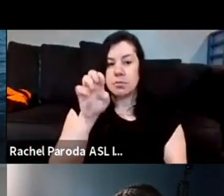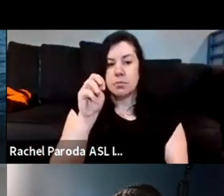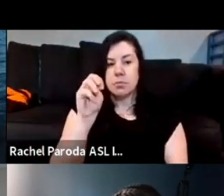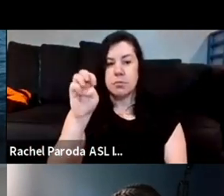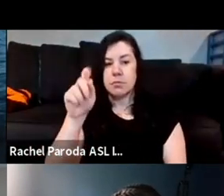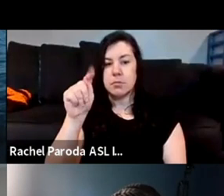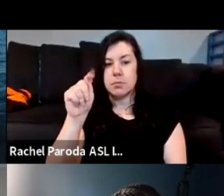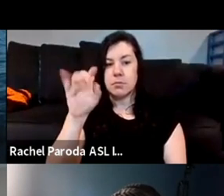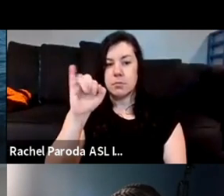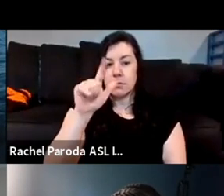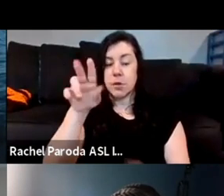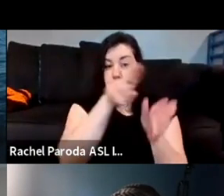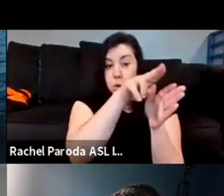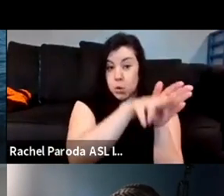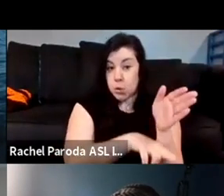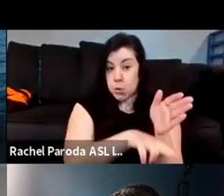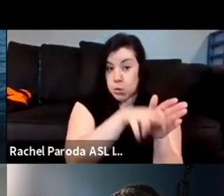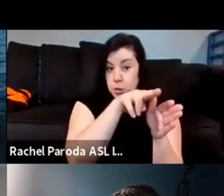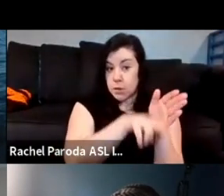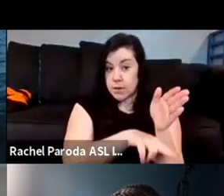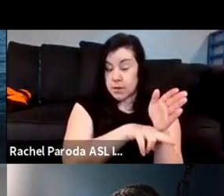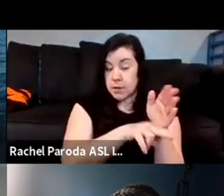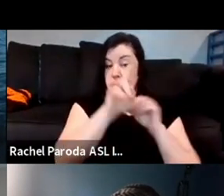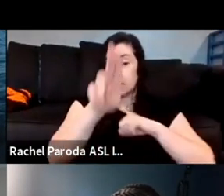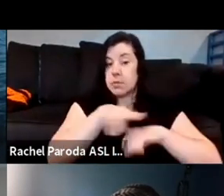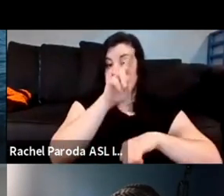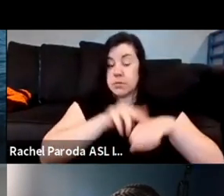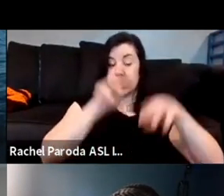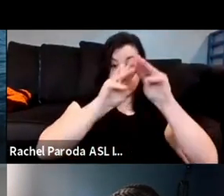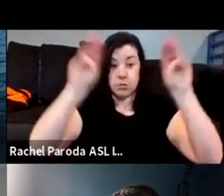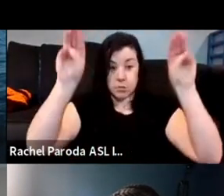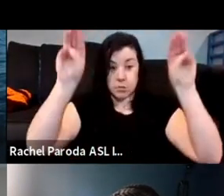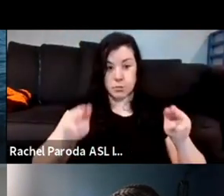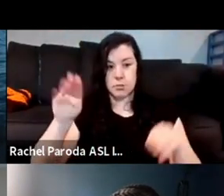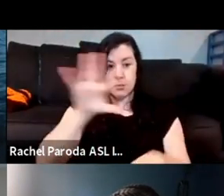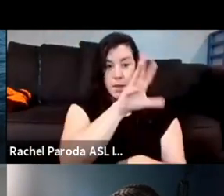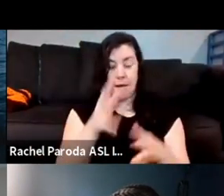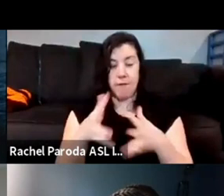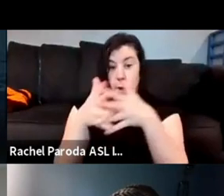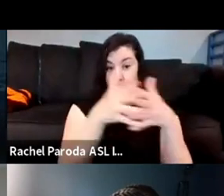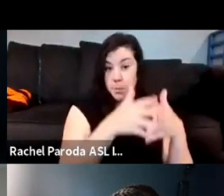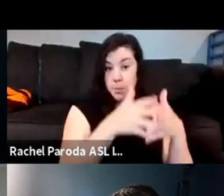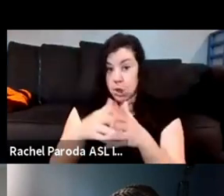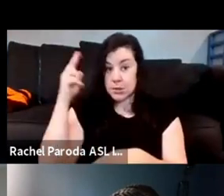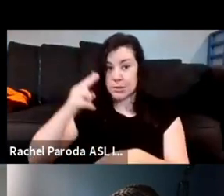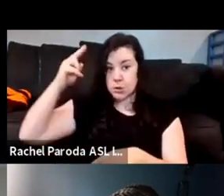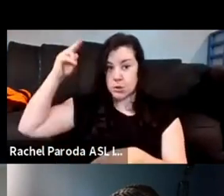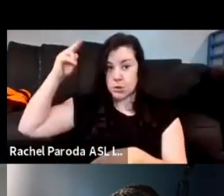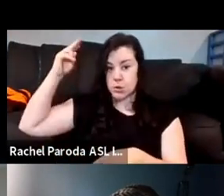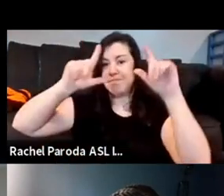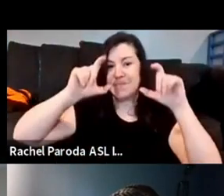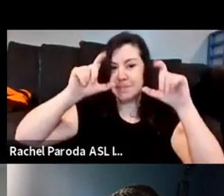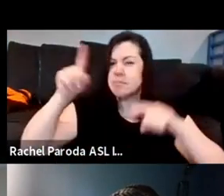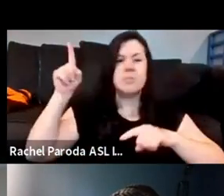coffin at the national museum of african-american history and culture right you can't take pictures there so this sort of